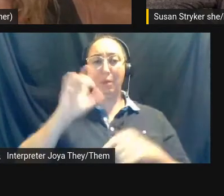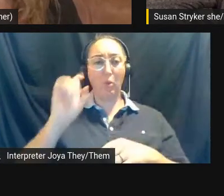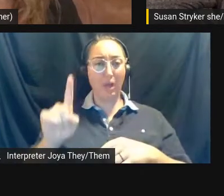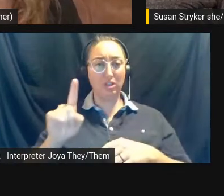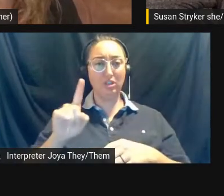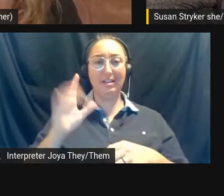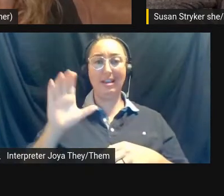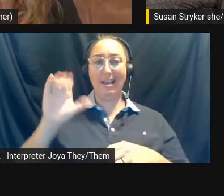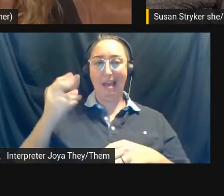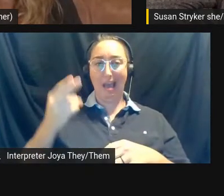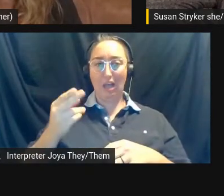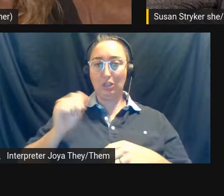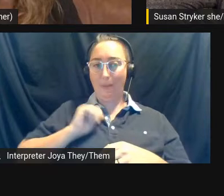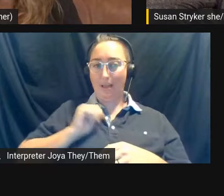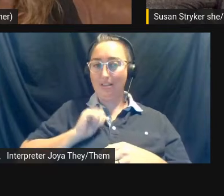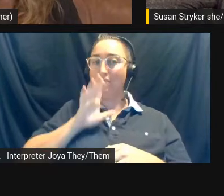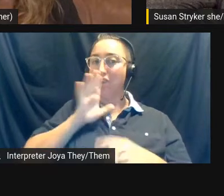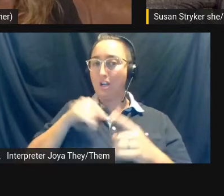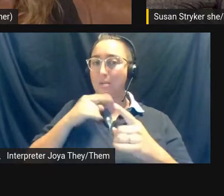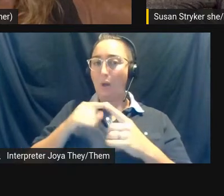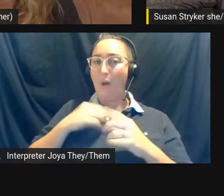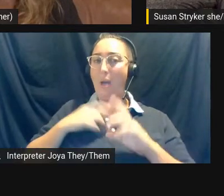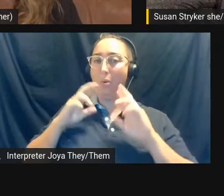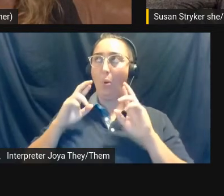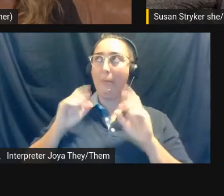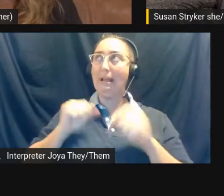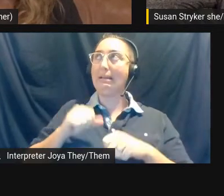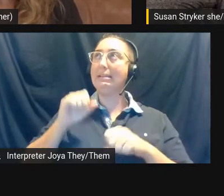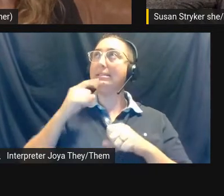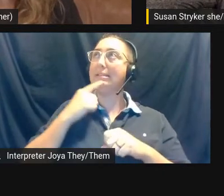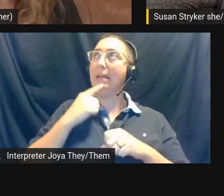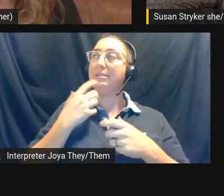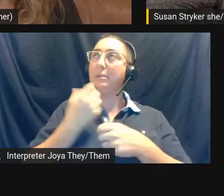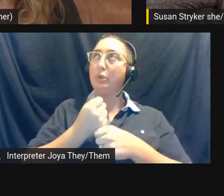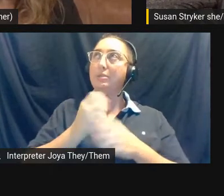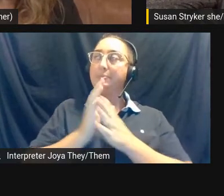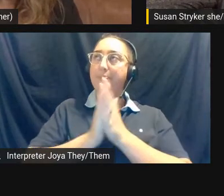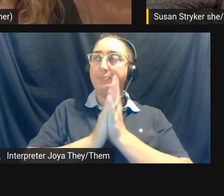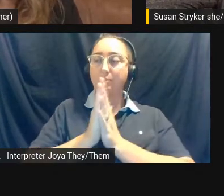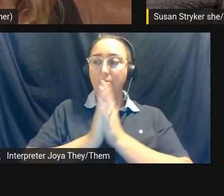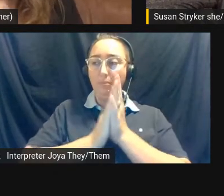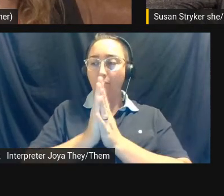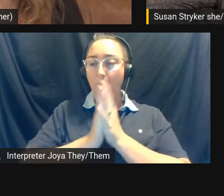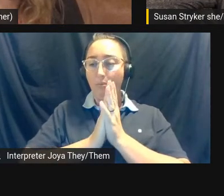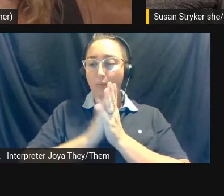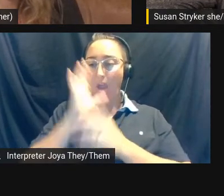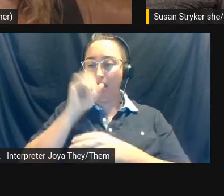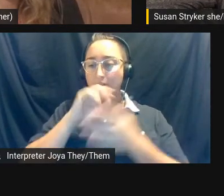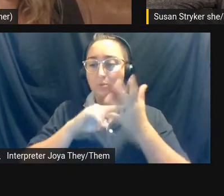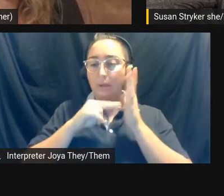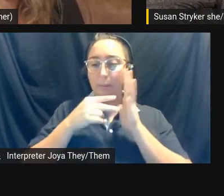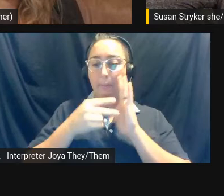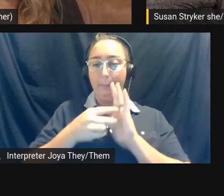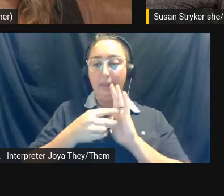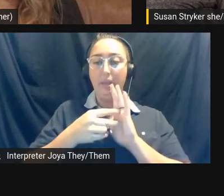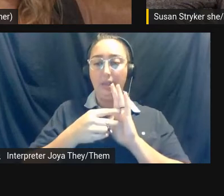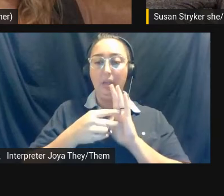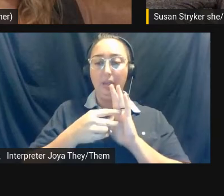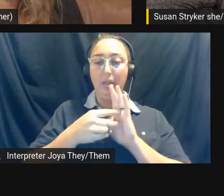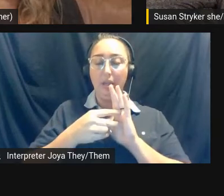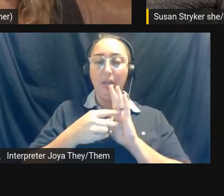I'm hoping that I can kind of word this succinctly. I guess we are seeing more